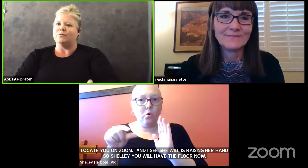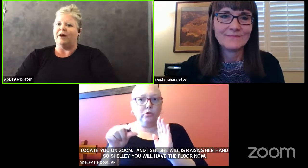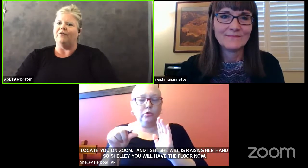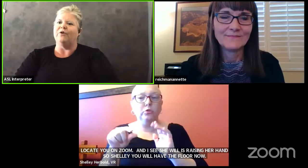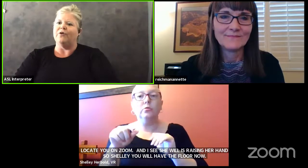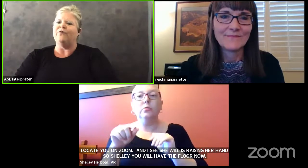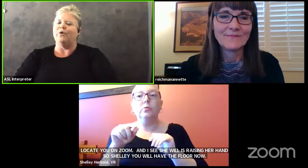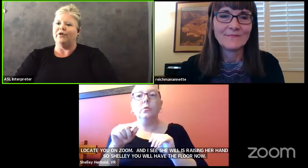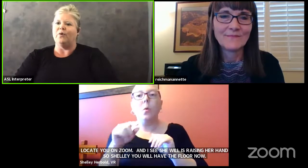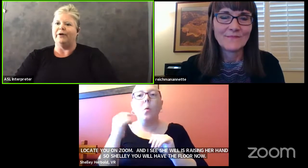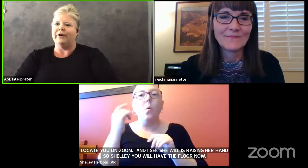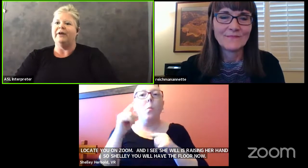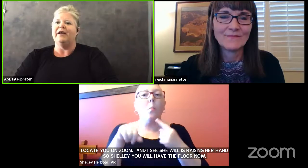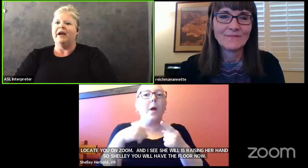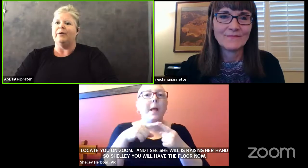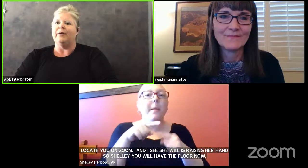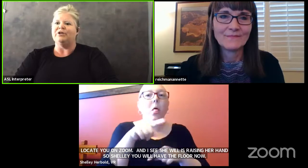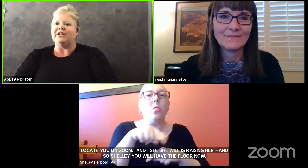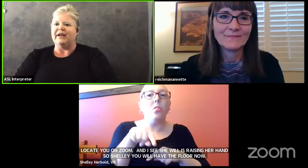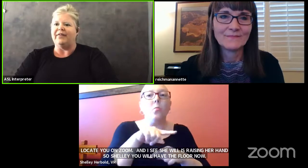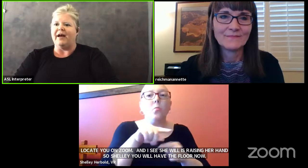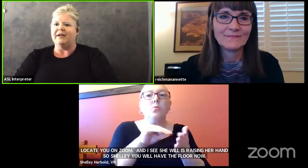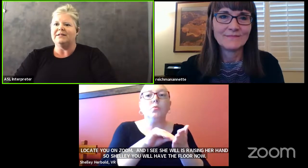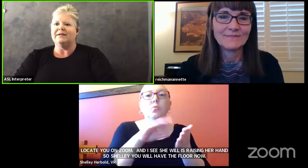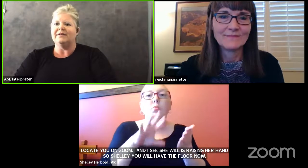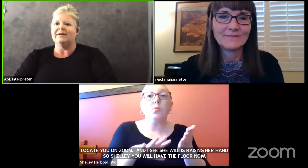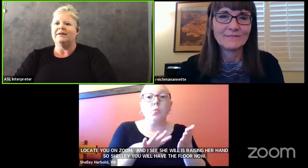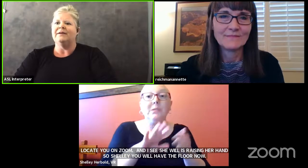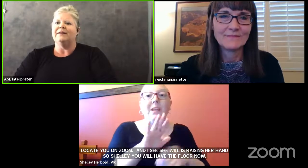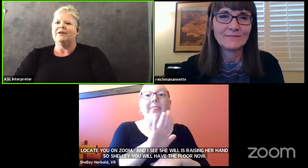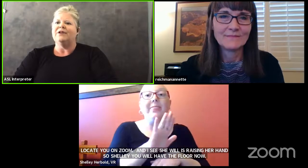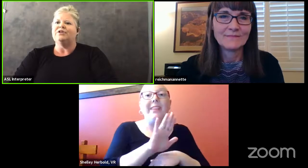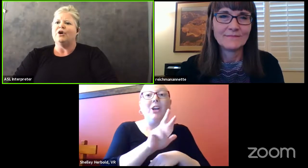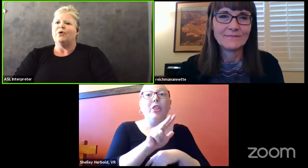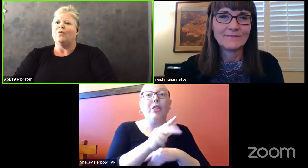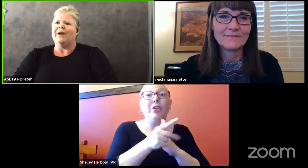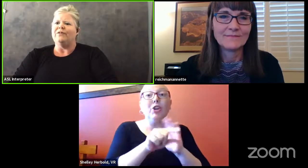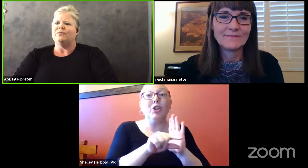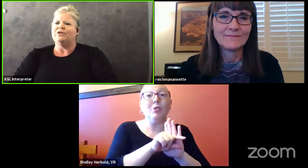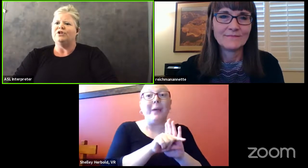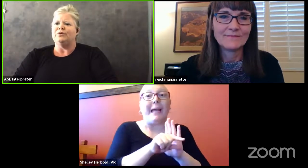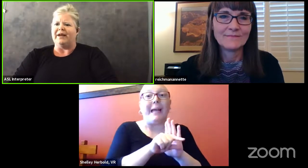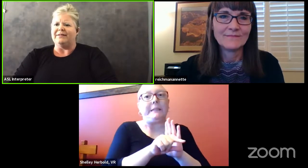used as well for fourth quarter. I appreciate that. So when those students,